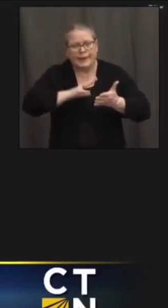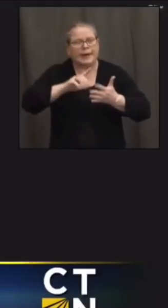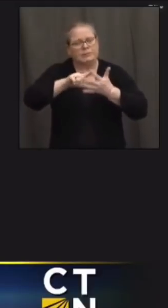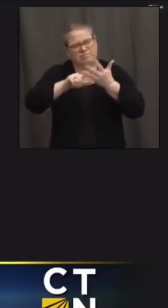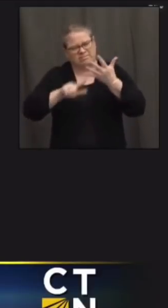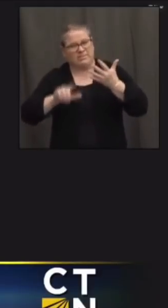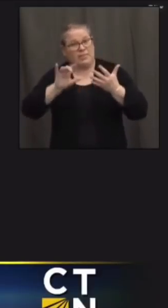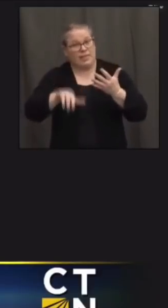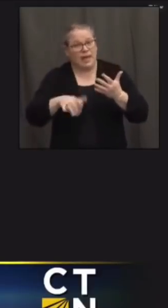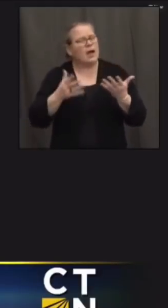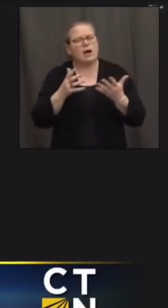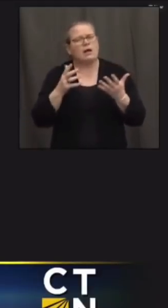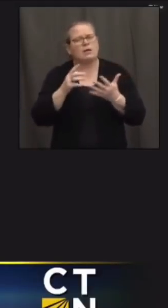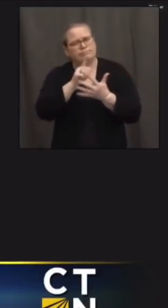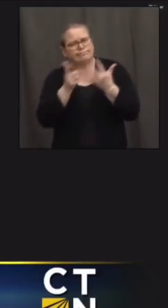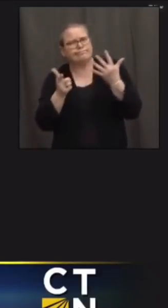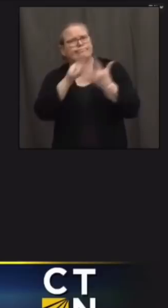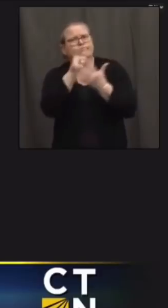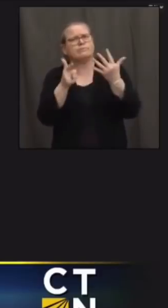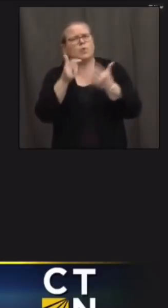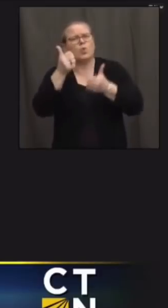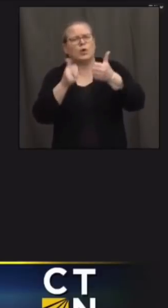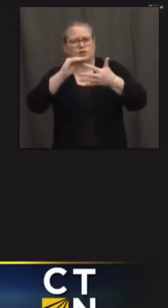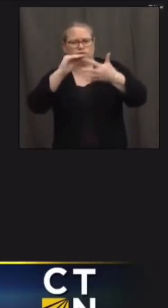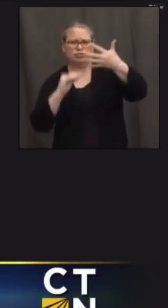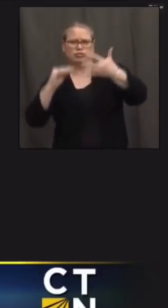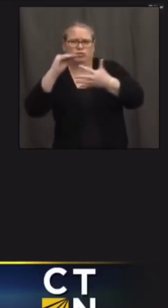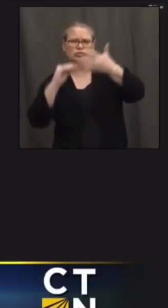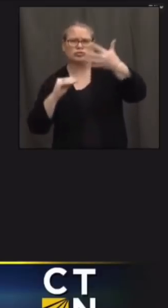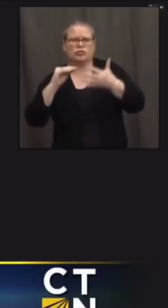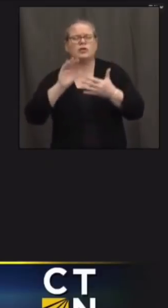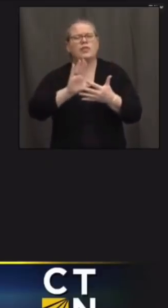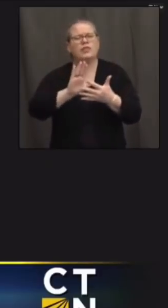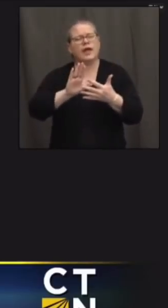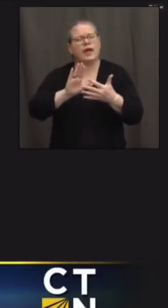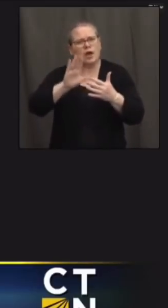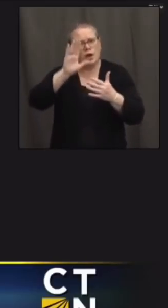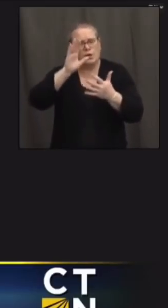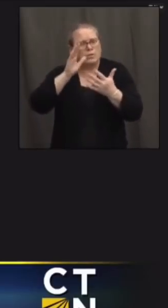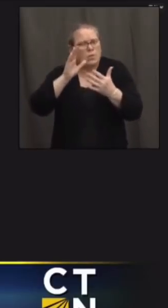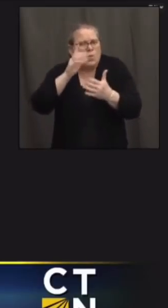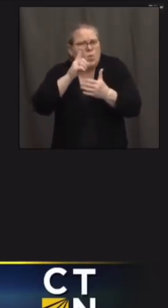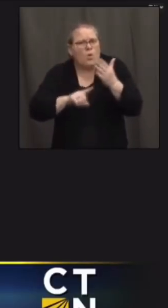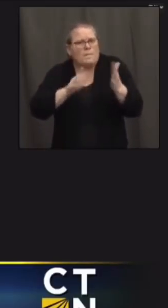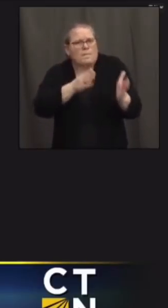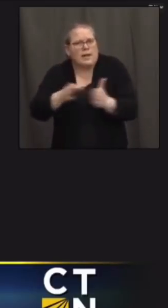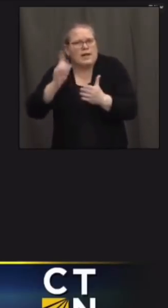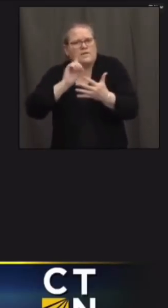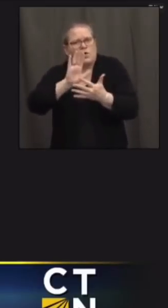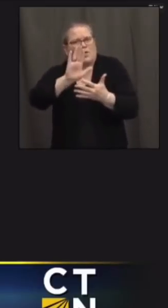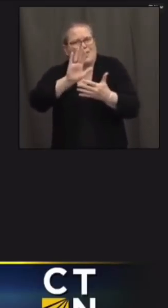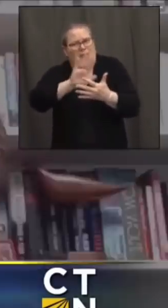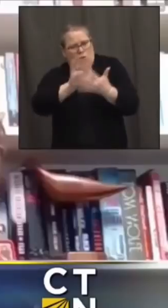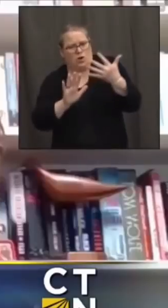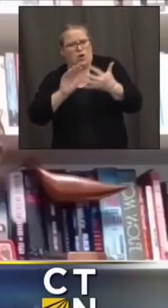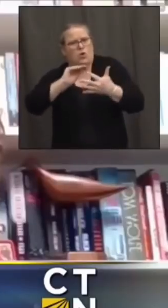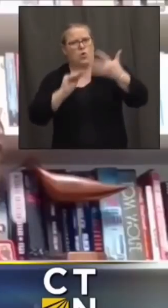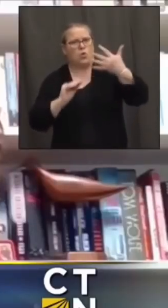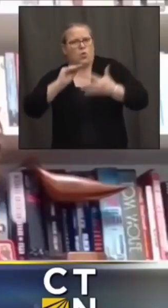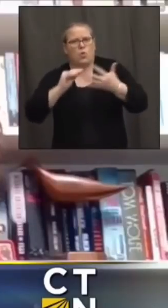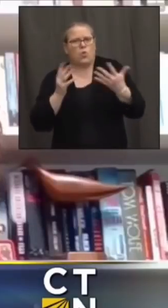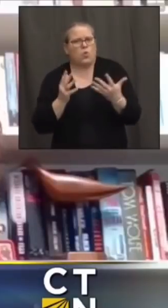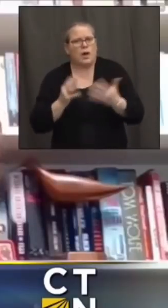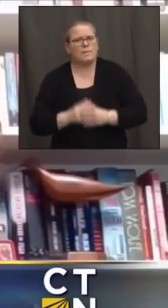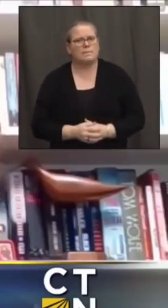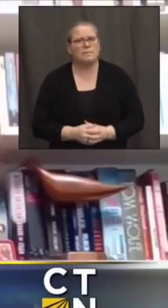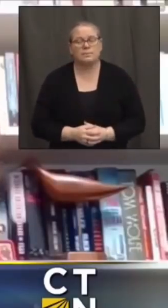idea what order those folks might expect to go in so i i can